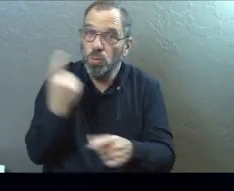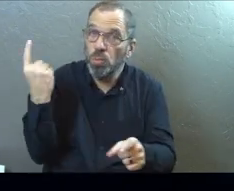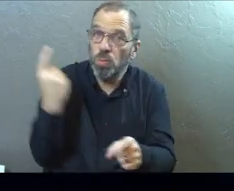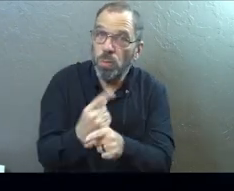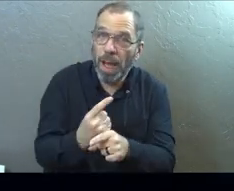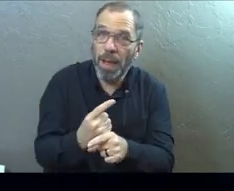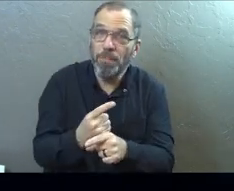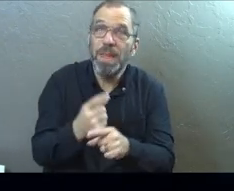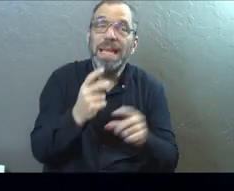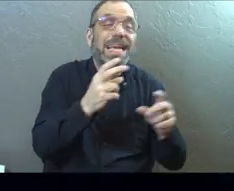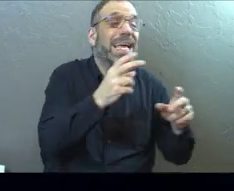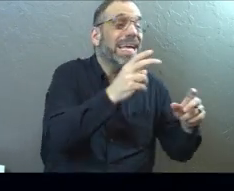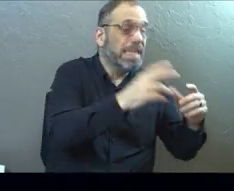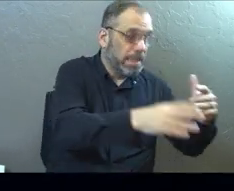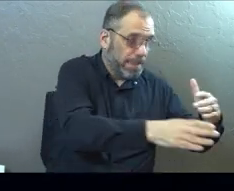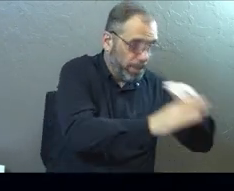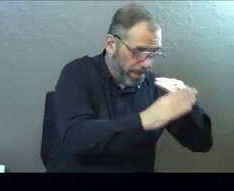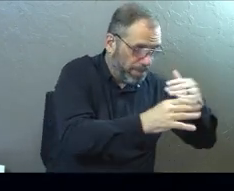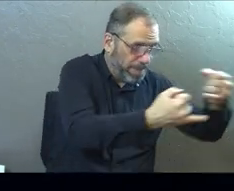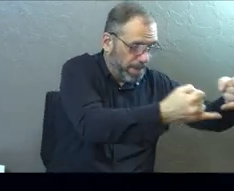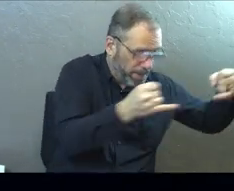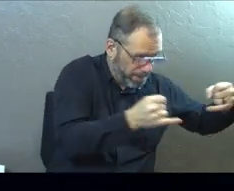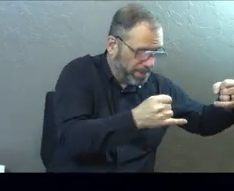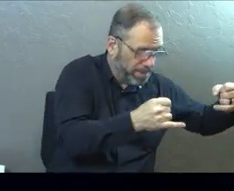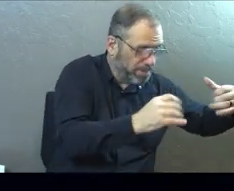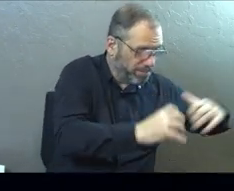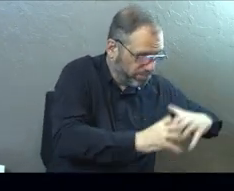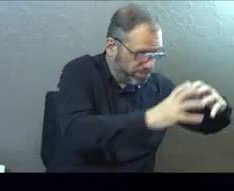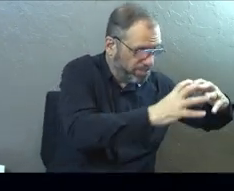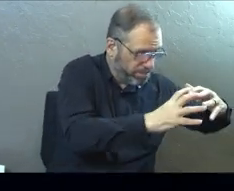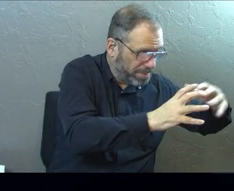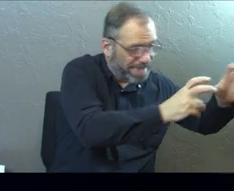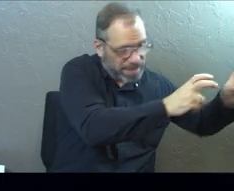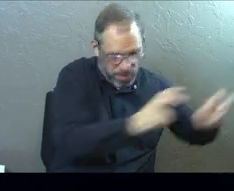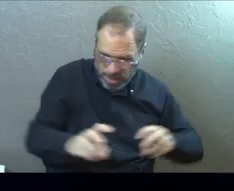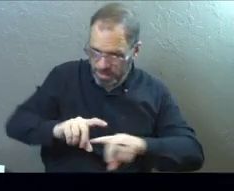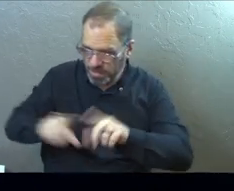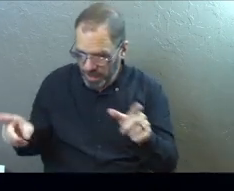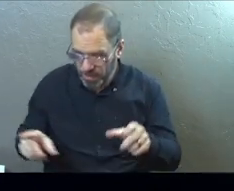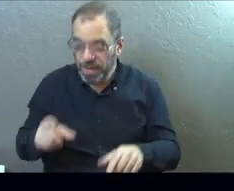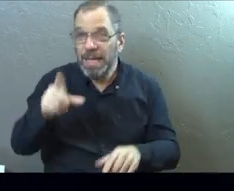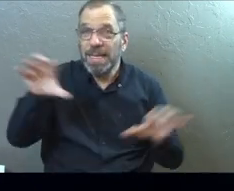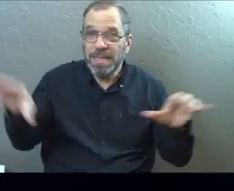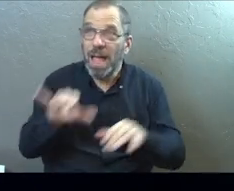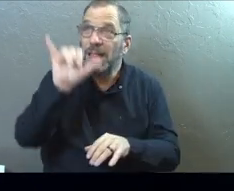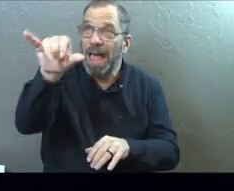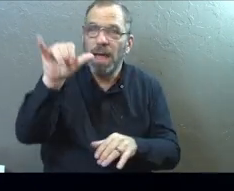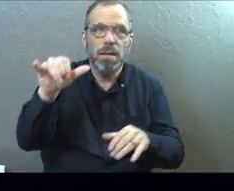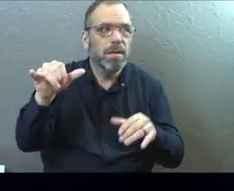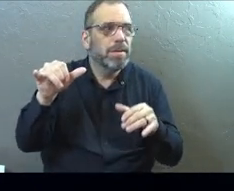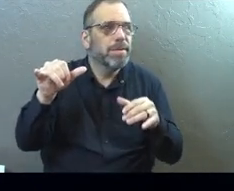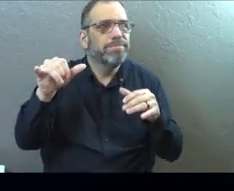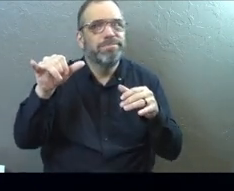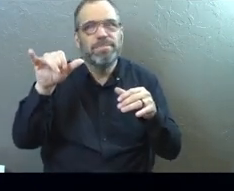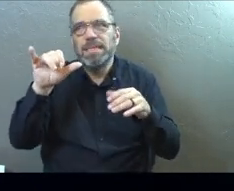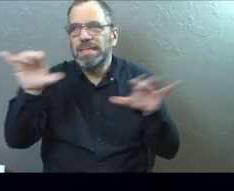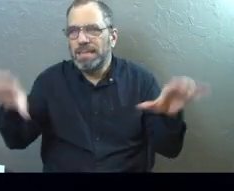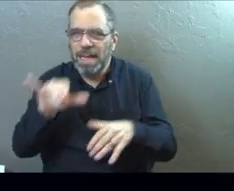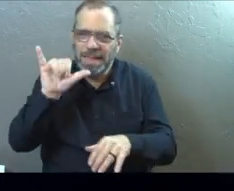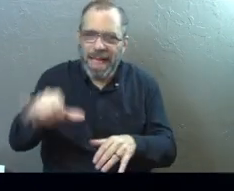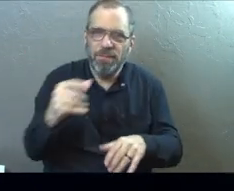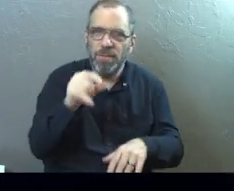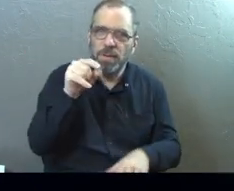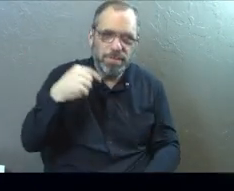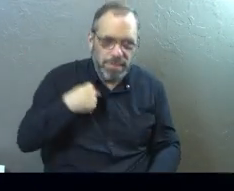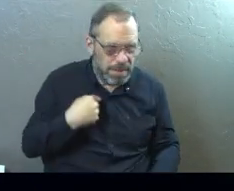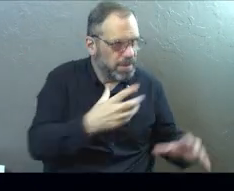Right? He shifts the barriers. He breaks them down and he builds them a different way. Does that make sense? God has done that for us. He's made a crosswalk. He's done that